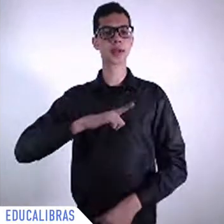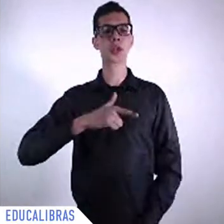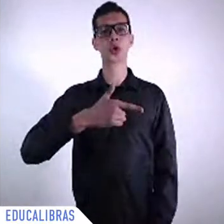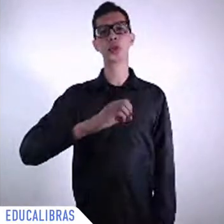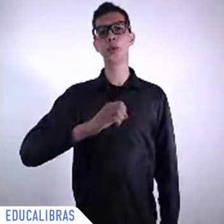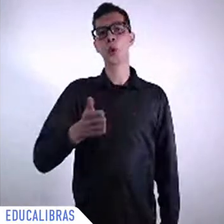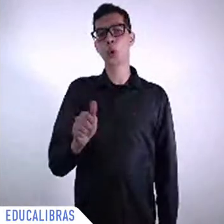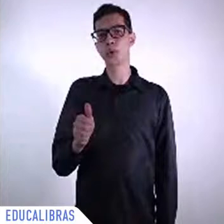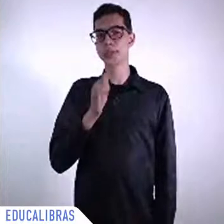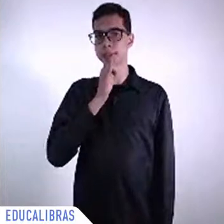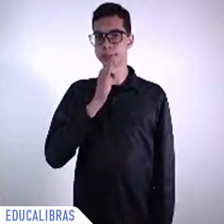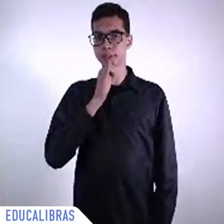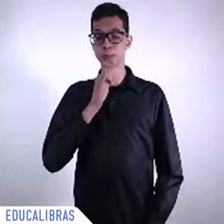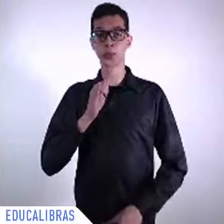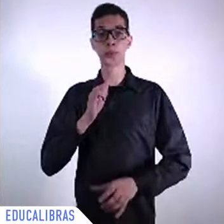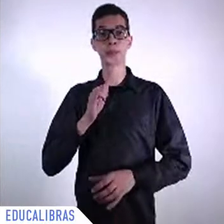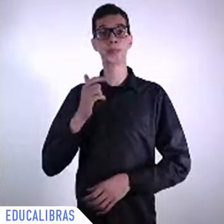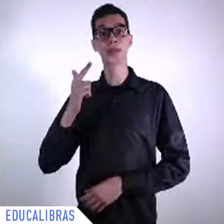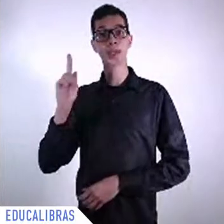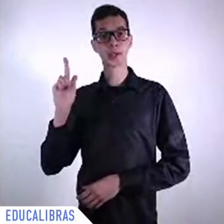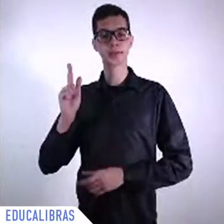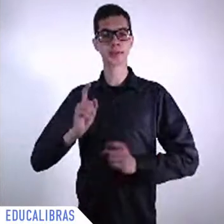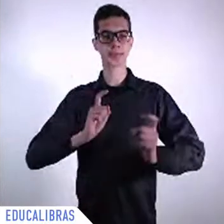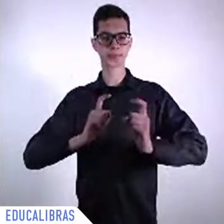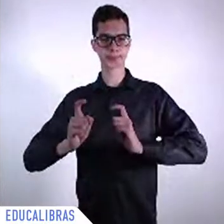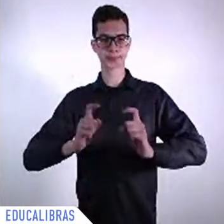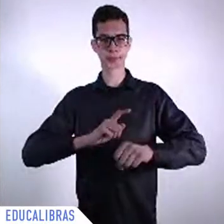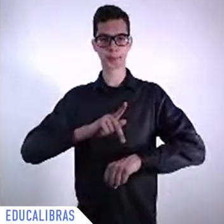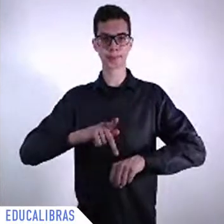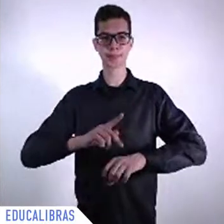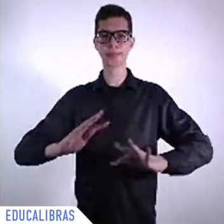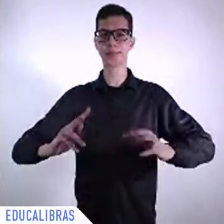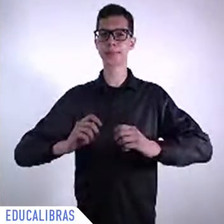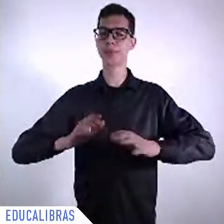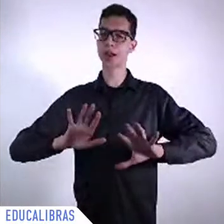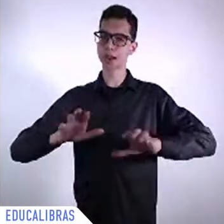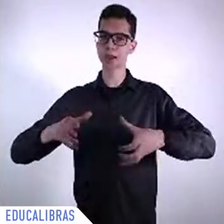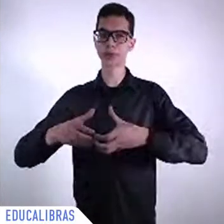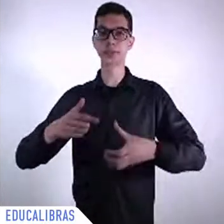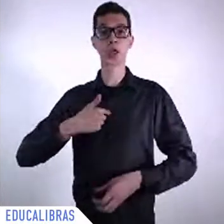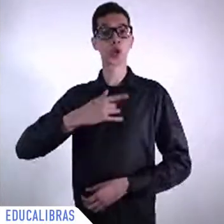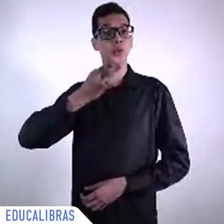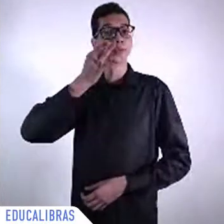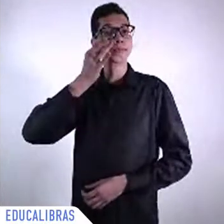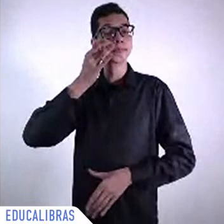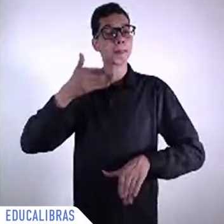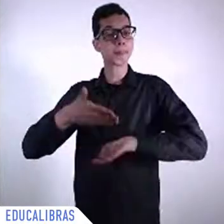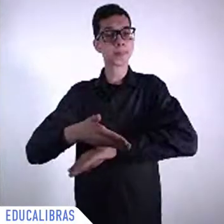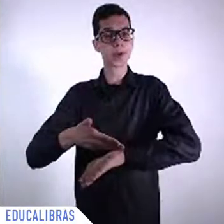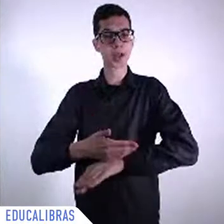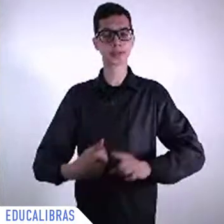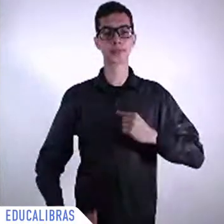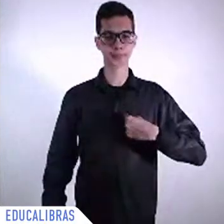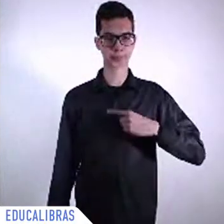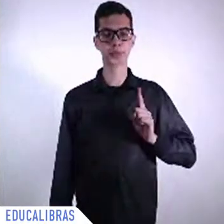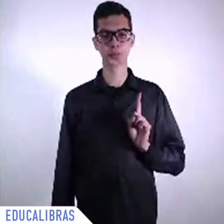participated then and I know how much Brazil invested into the success of this conference where the major,